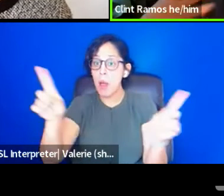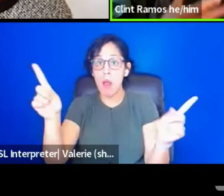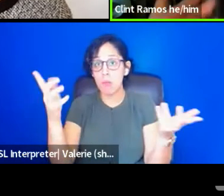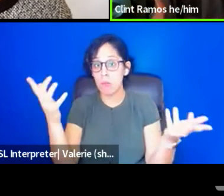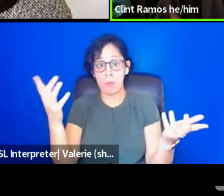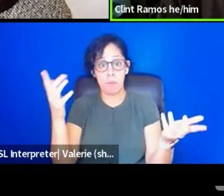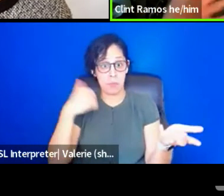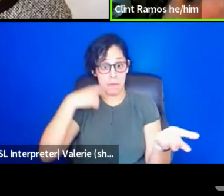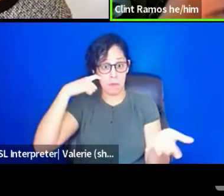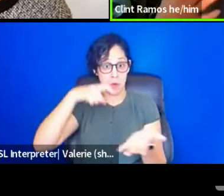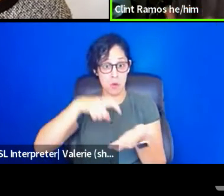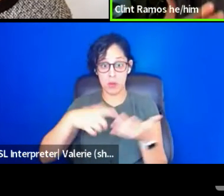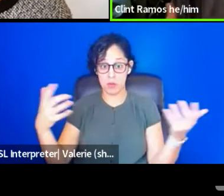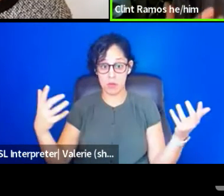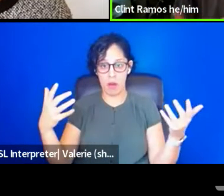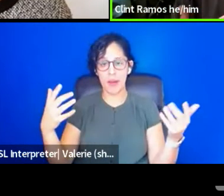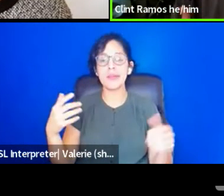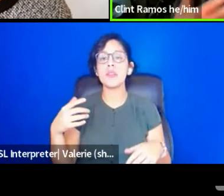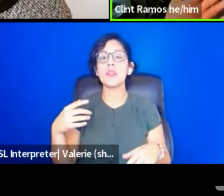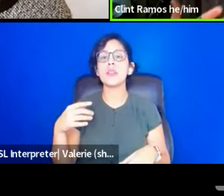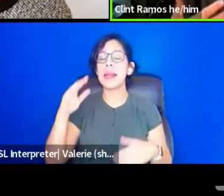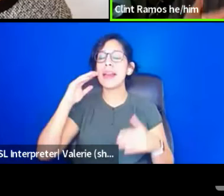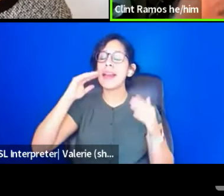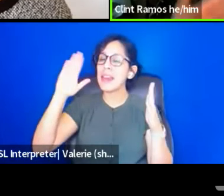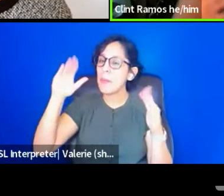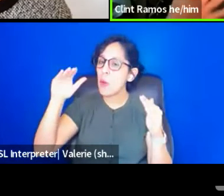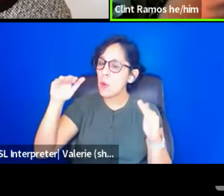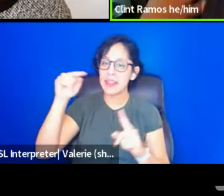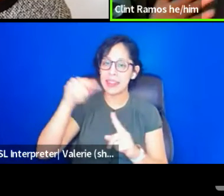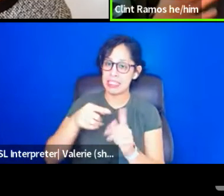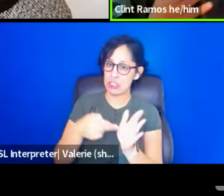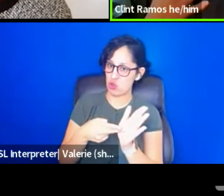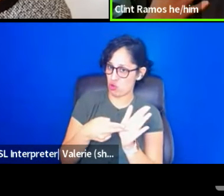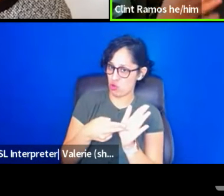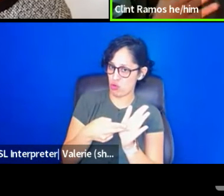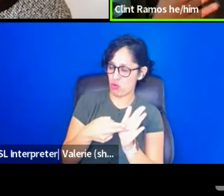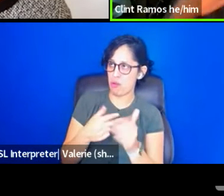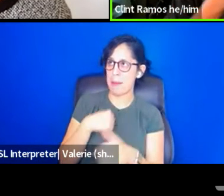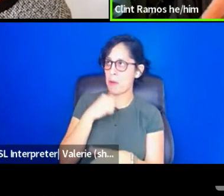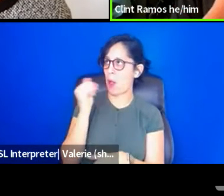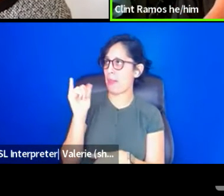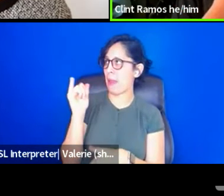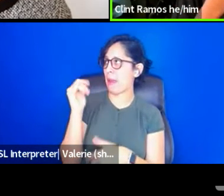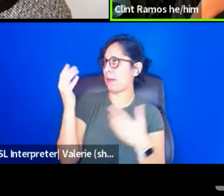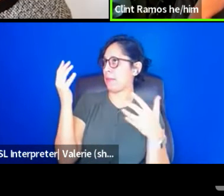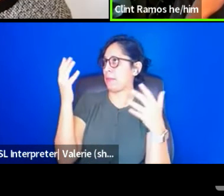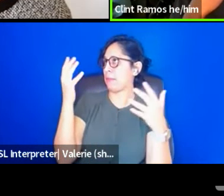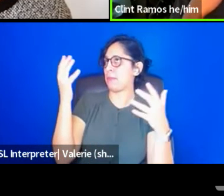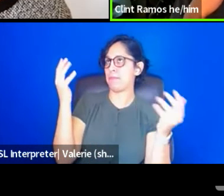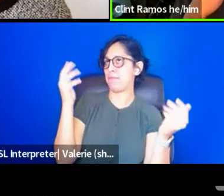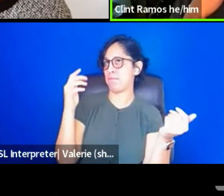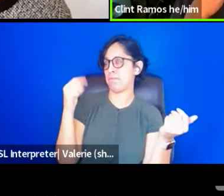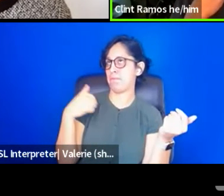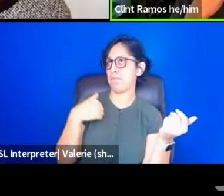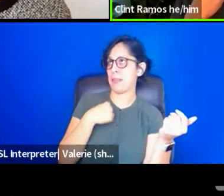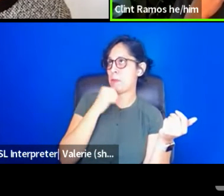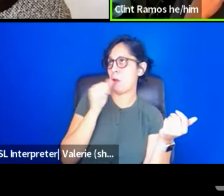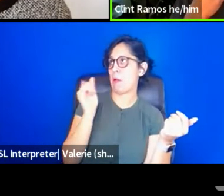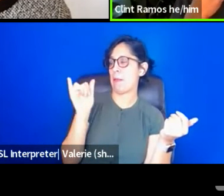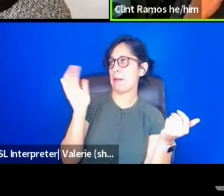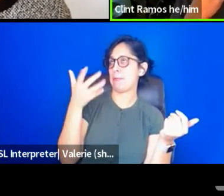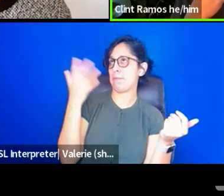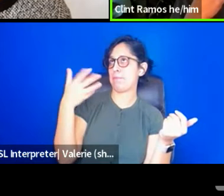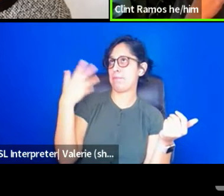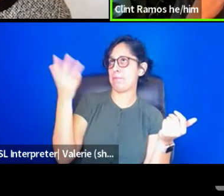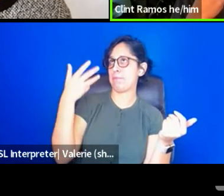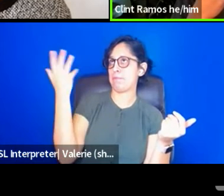I've noticed. And I'm hoping that this is true, right? That I'm just not like on this, like, you know, uh, uh, uh,